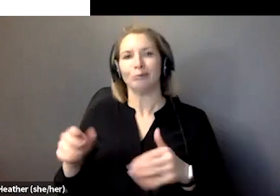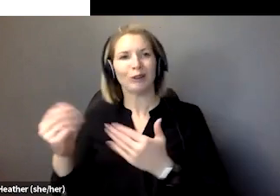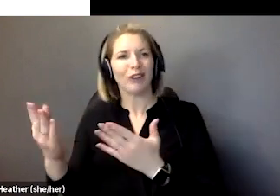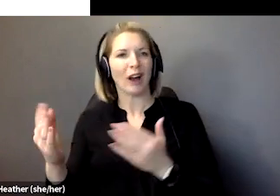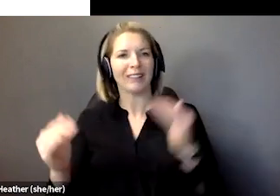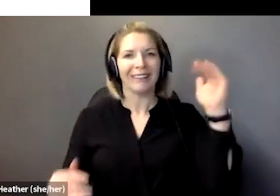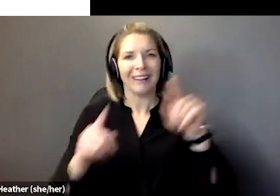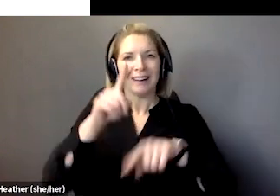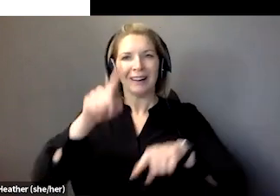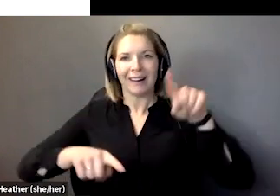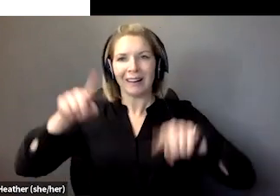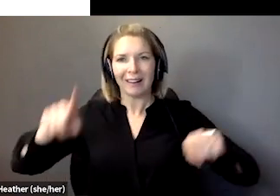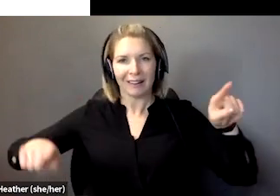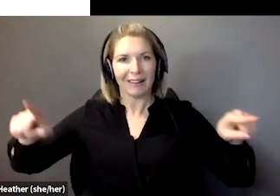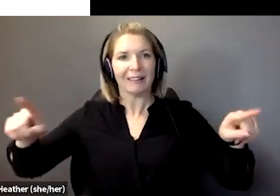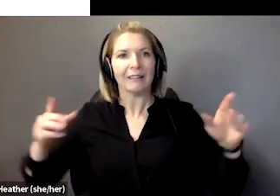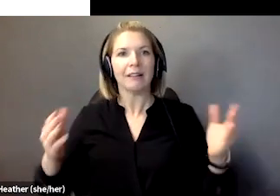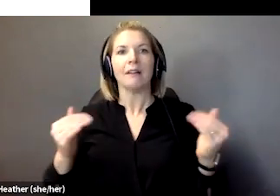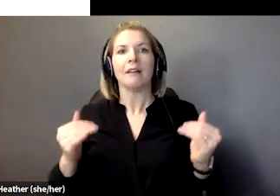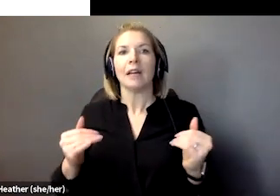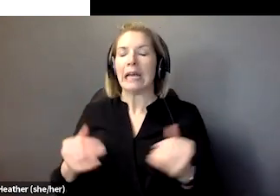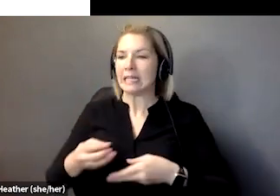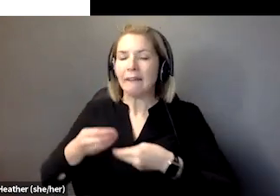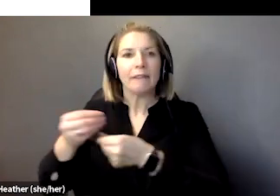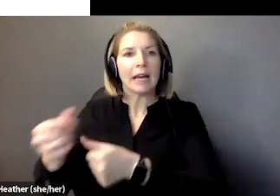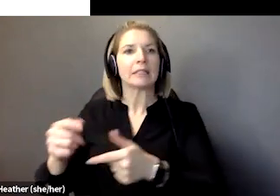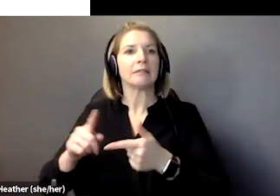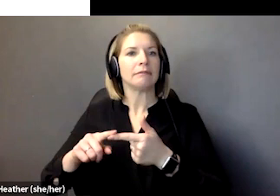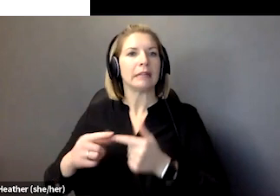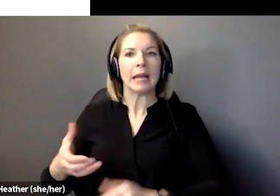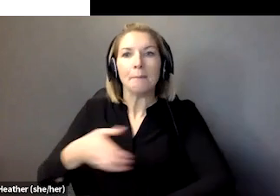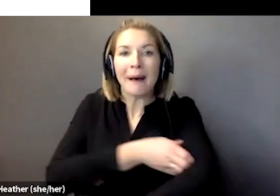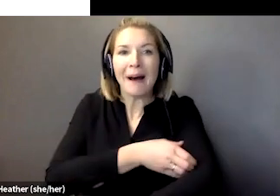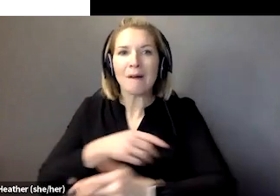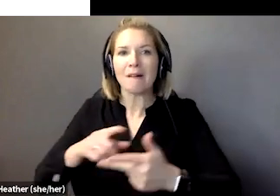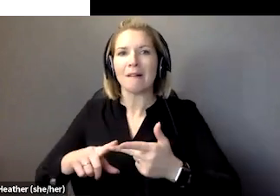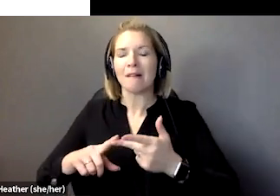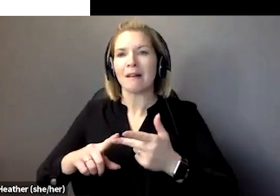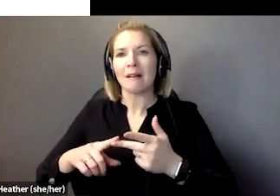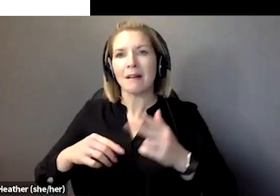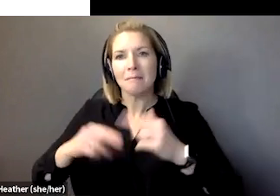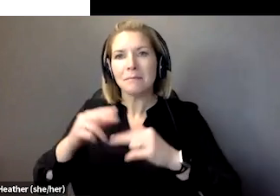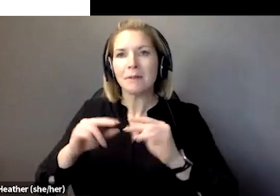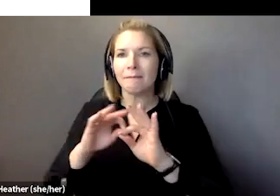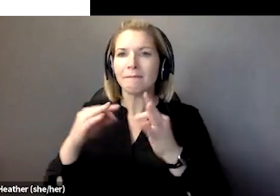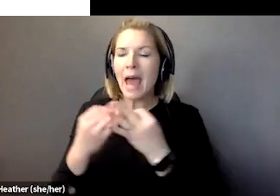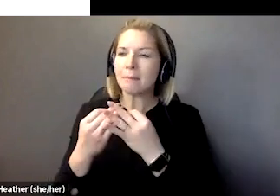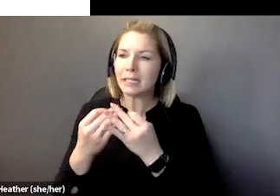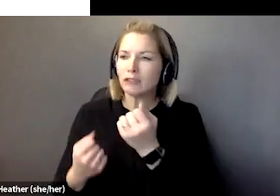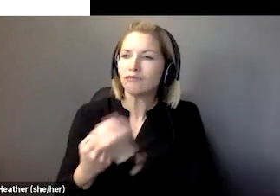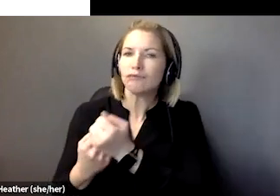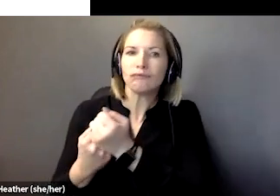efficient, empower people with disability, build family, social and community capital to be